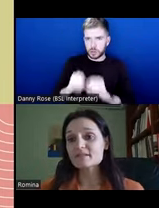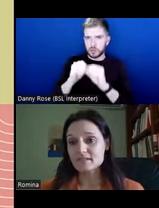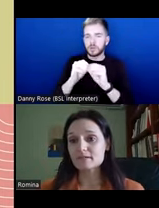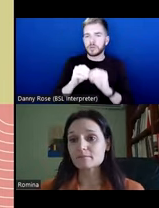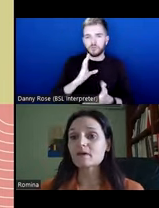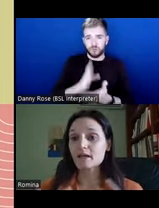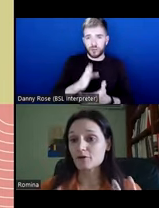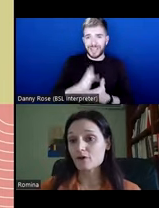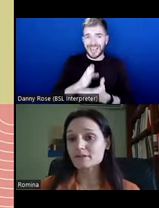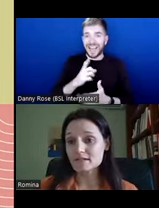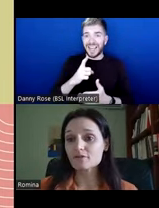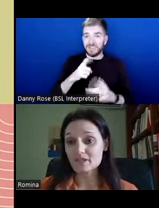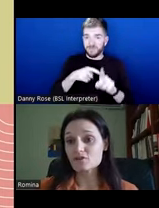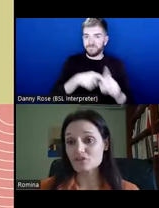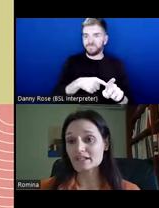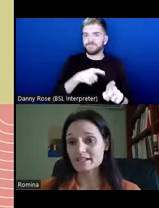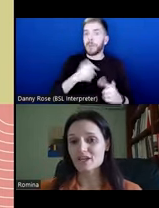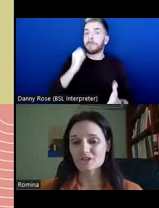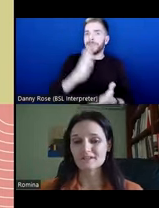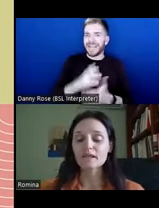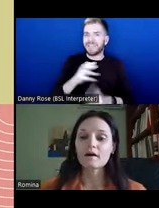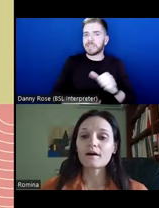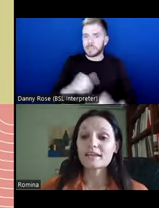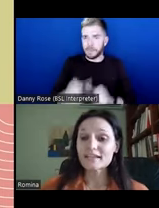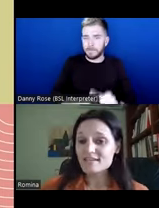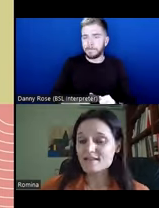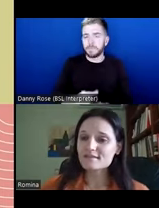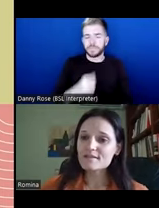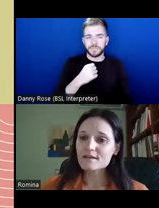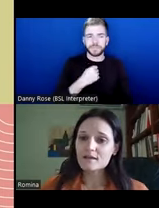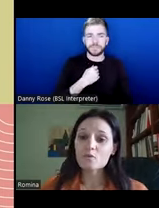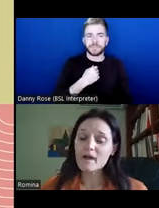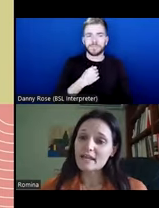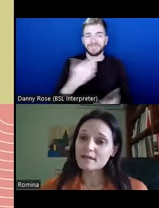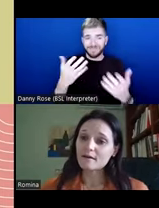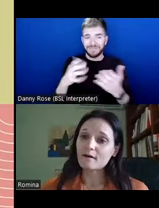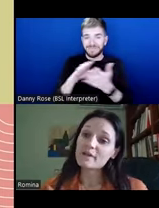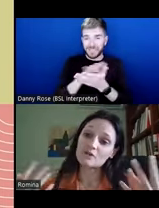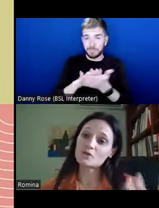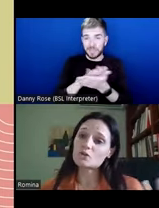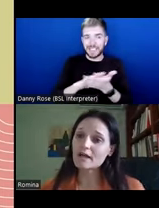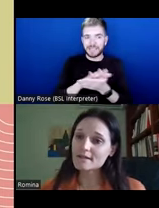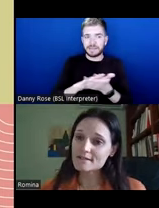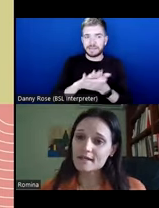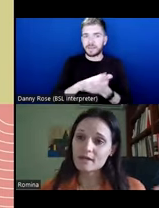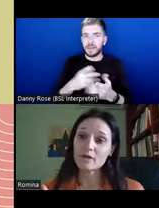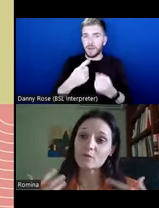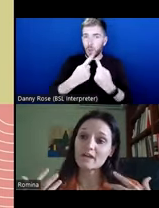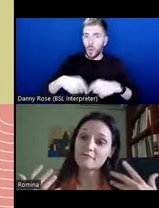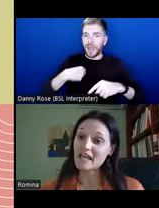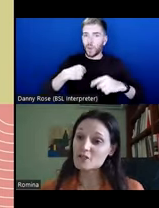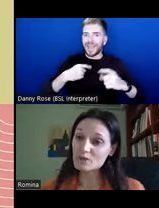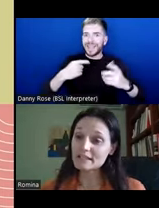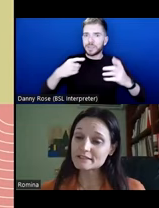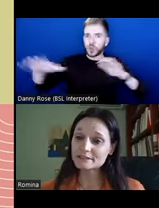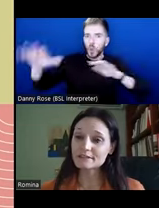the belief system and our context of socialization. In essence, the way we are socialized, the way we